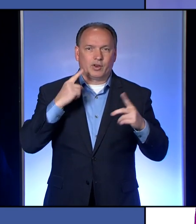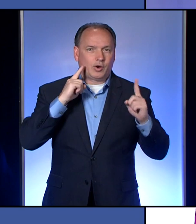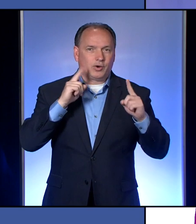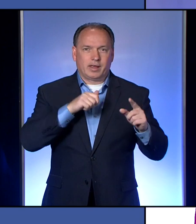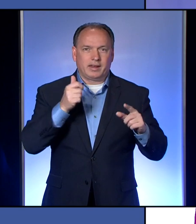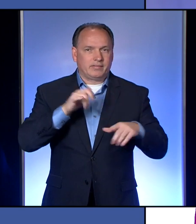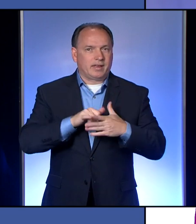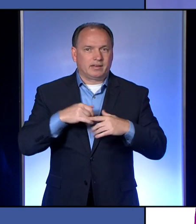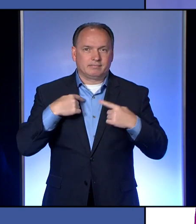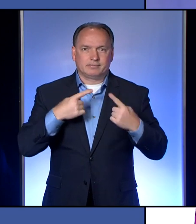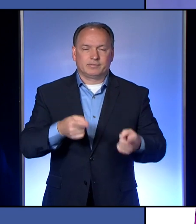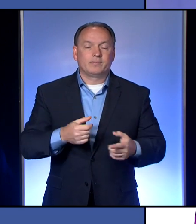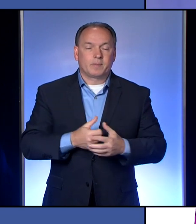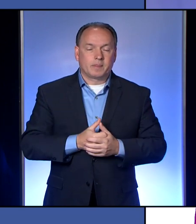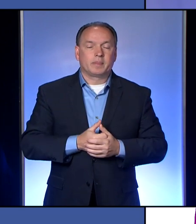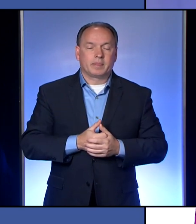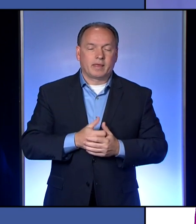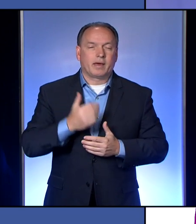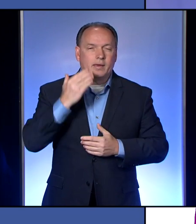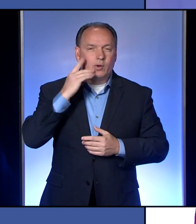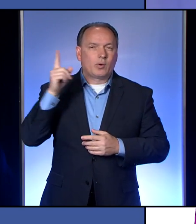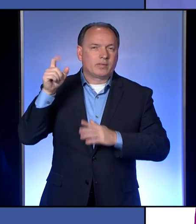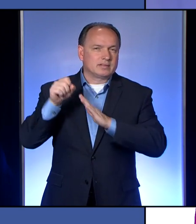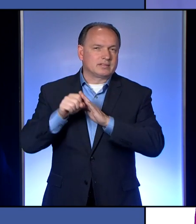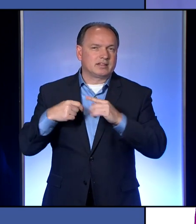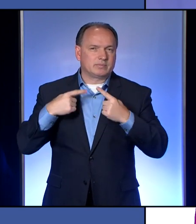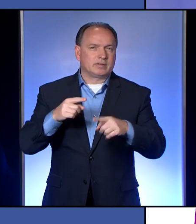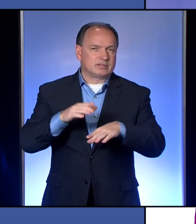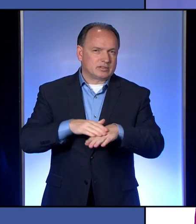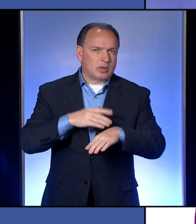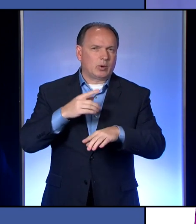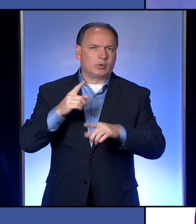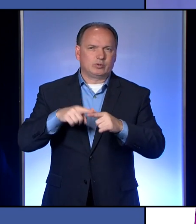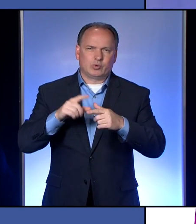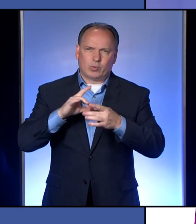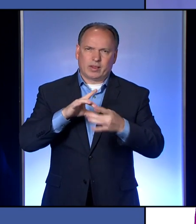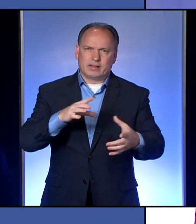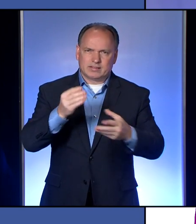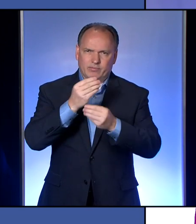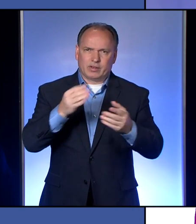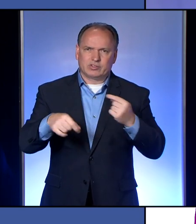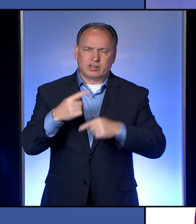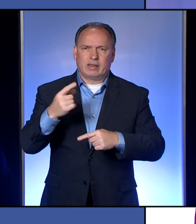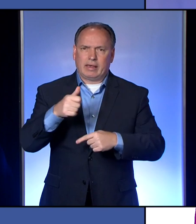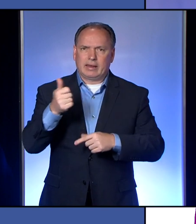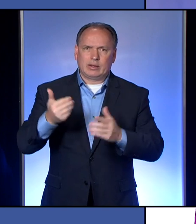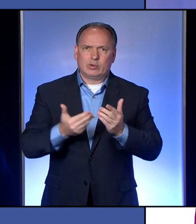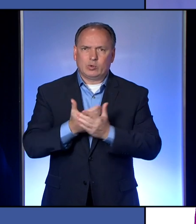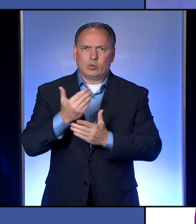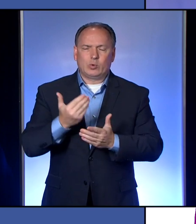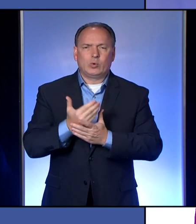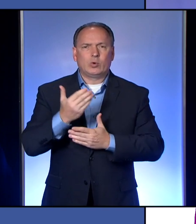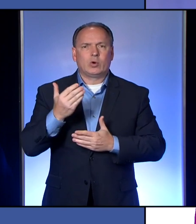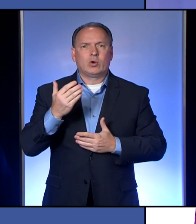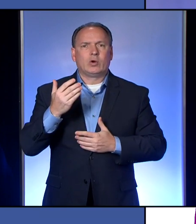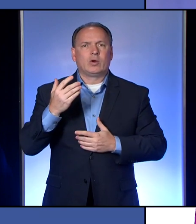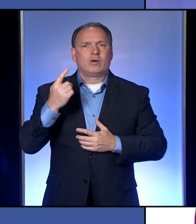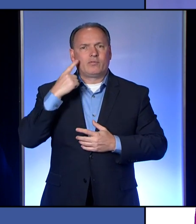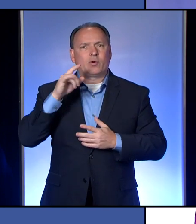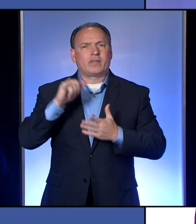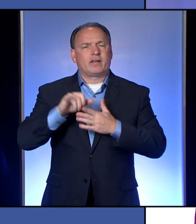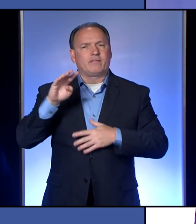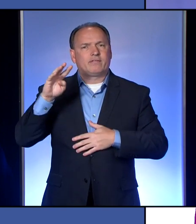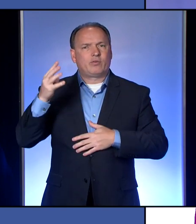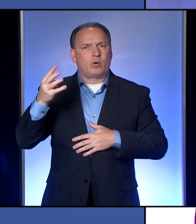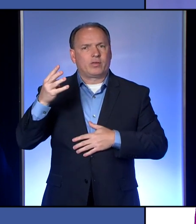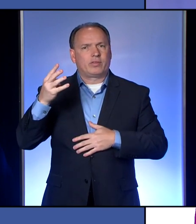Okay. And I know the state has been slow to release this information today. Has there been anything new on this, this fourth case that the state has listed us